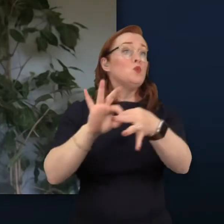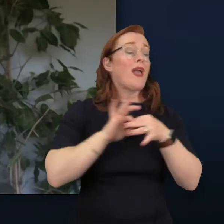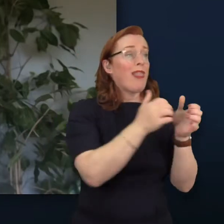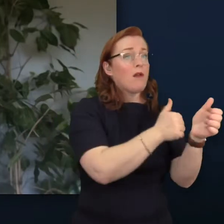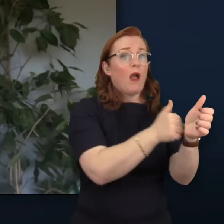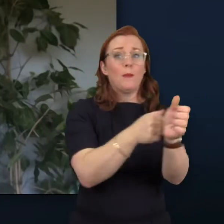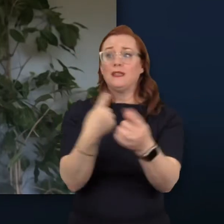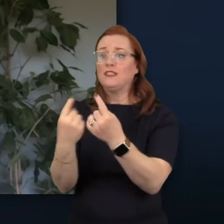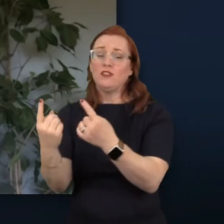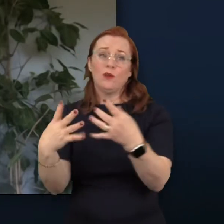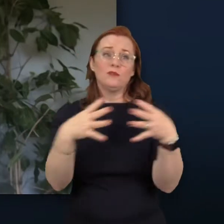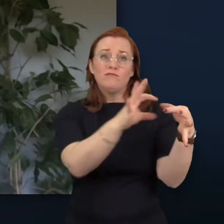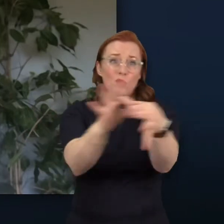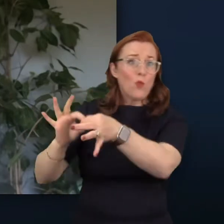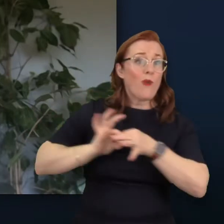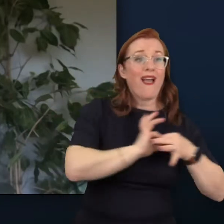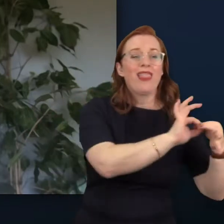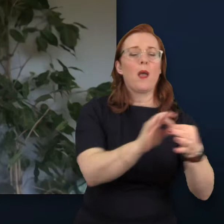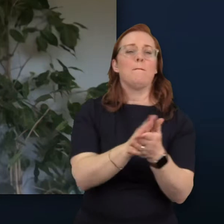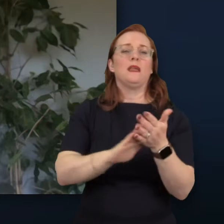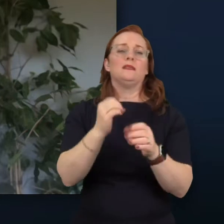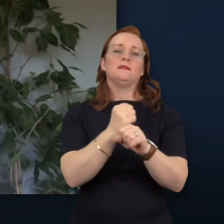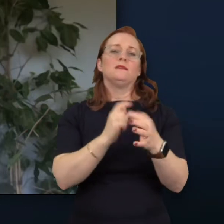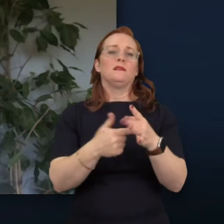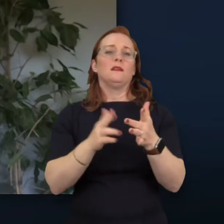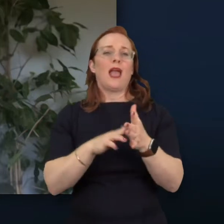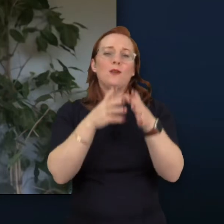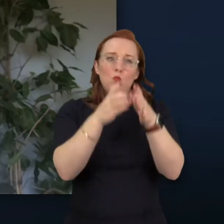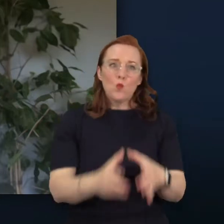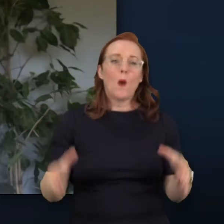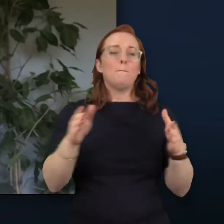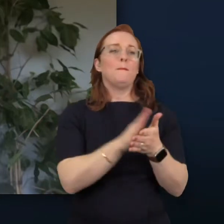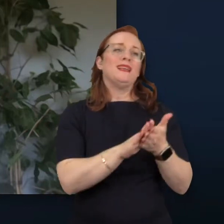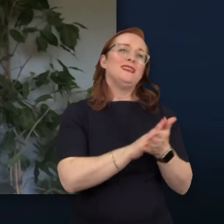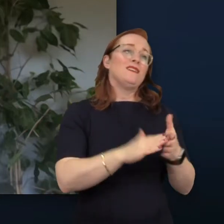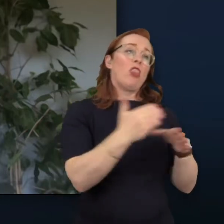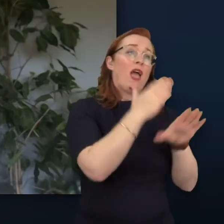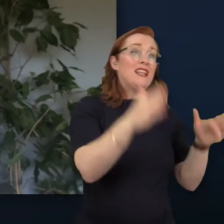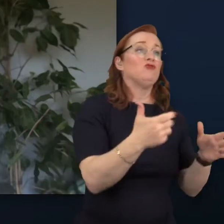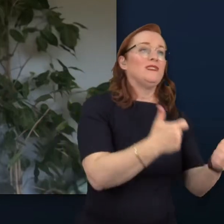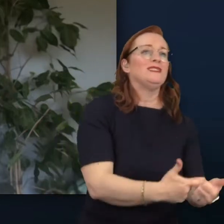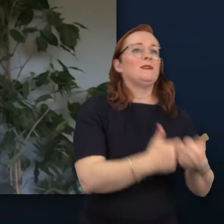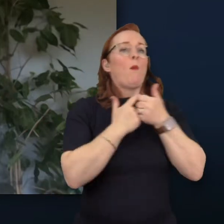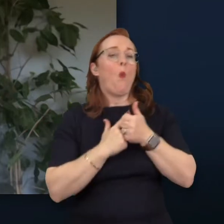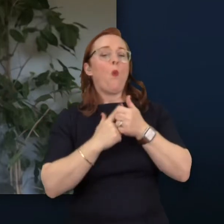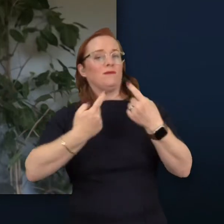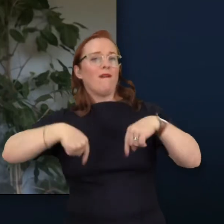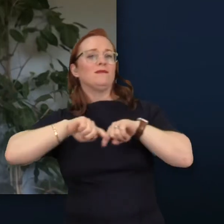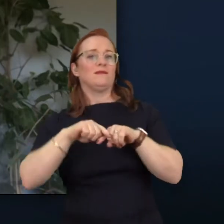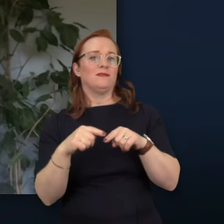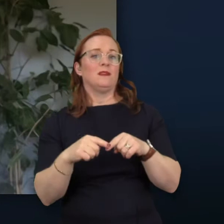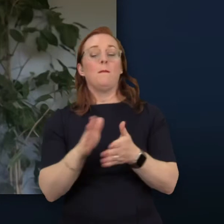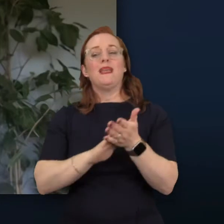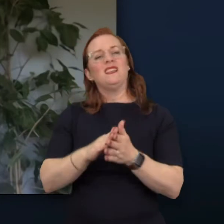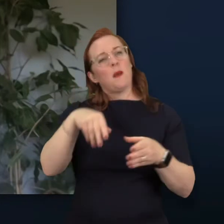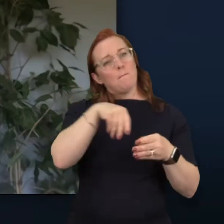individual members, we will grow GAIN as an industry-backed membership organisation, offering our members